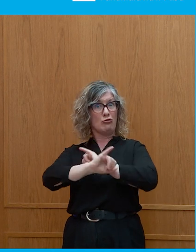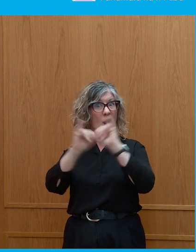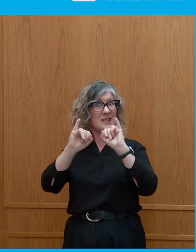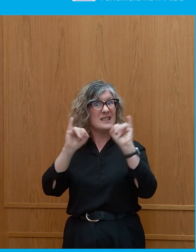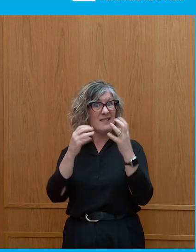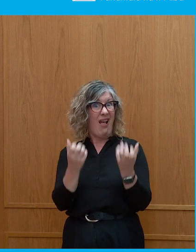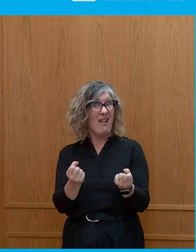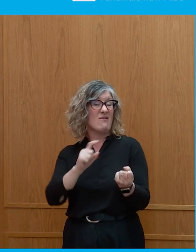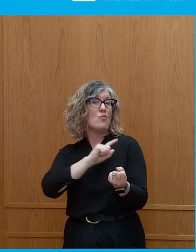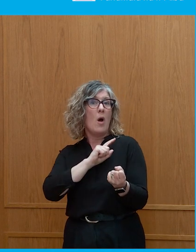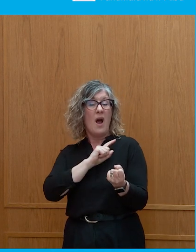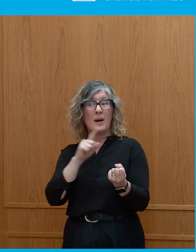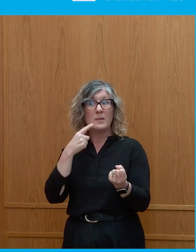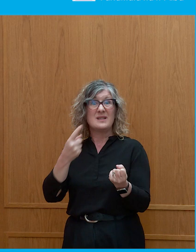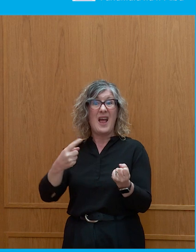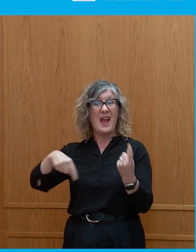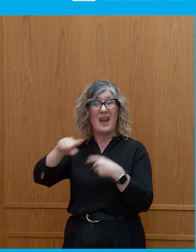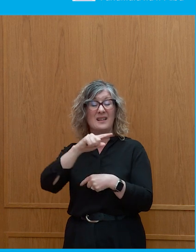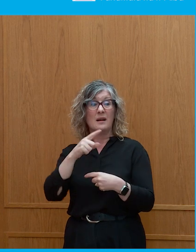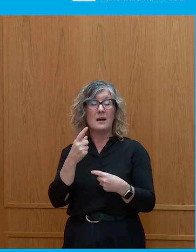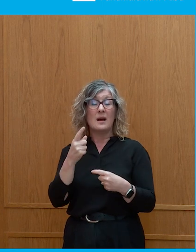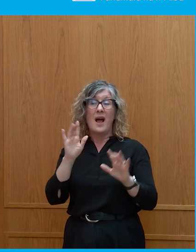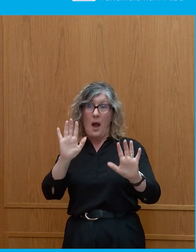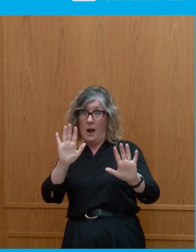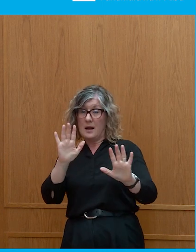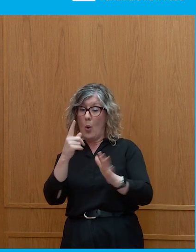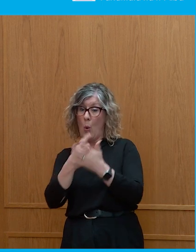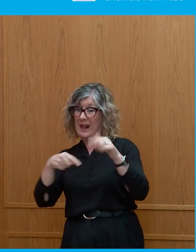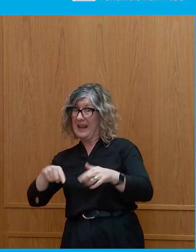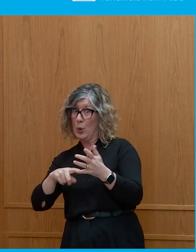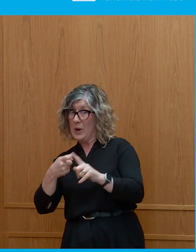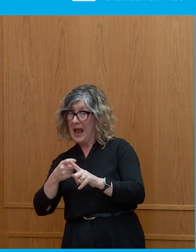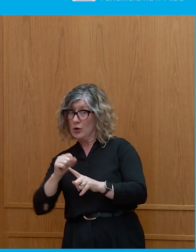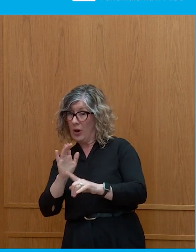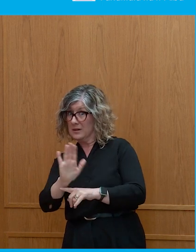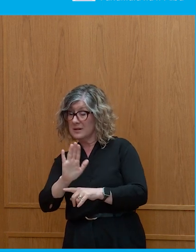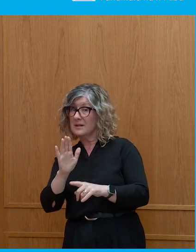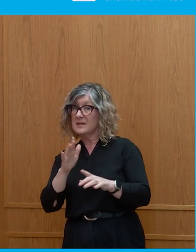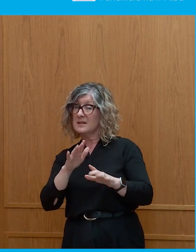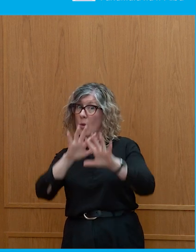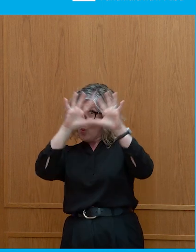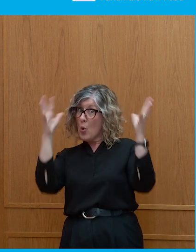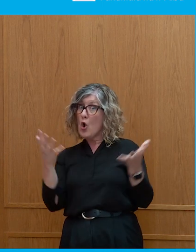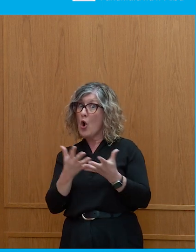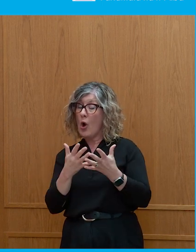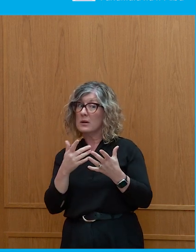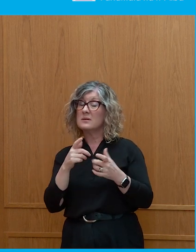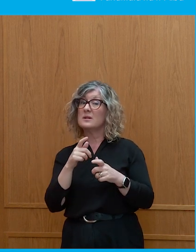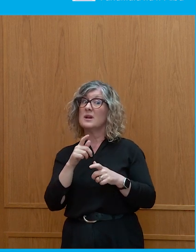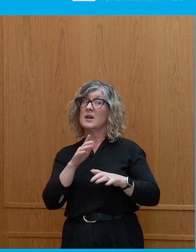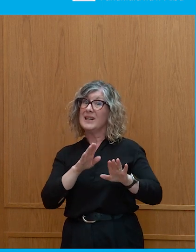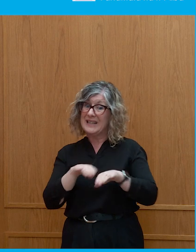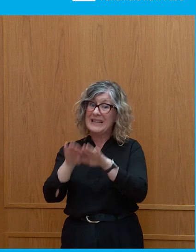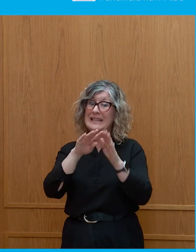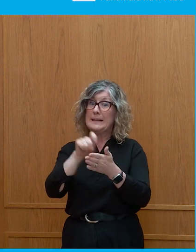are – this is not a UK-Scottish phenomenon, this is a global phenomenon in democracies – are increasingly